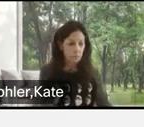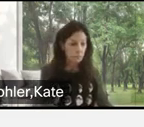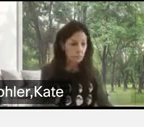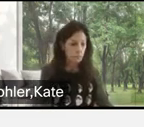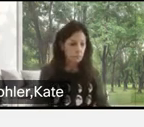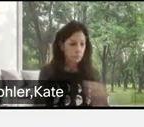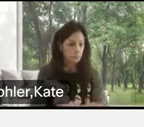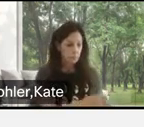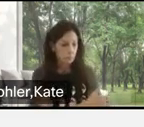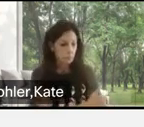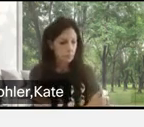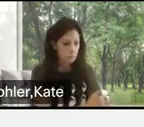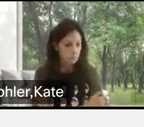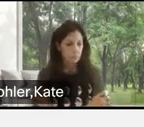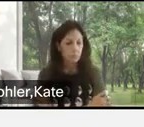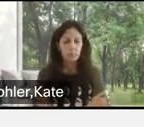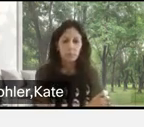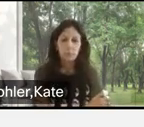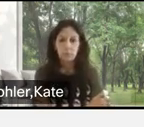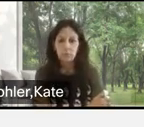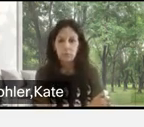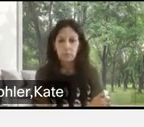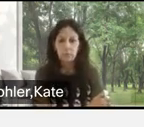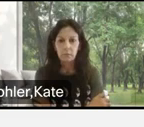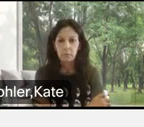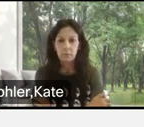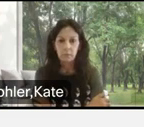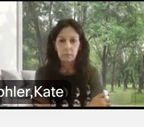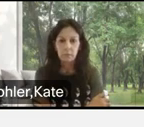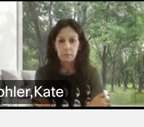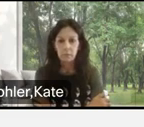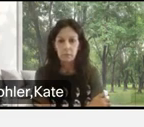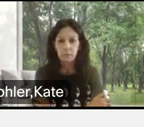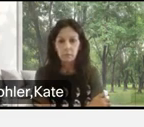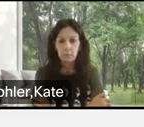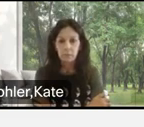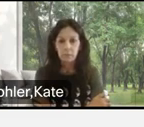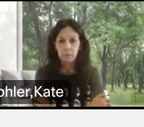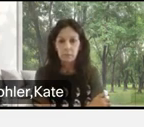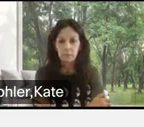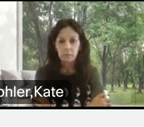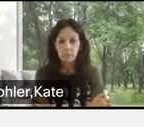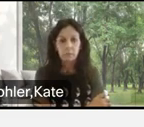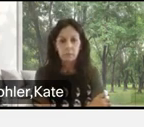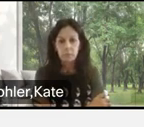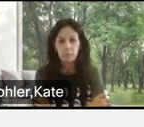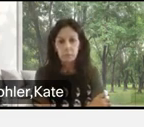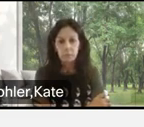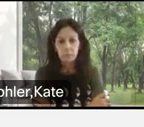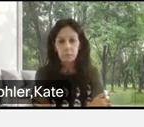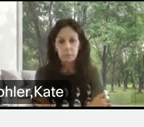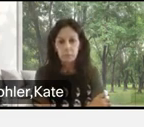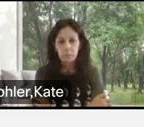called personas where you put yourself in the mind of if you were having a particular struggle, how would you solve it?